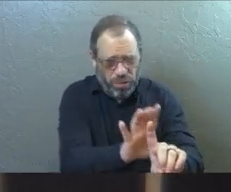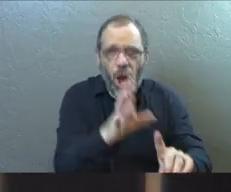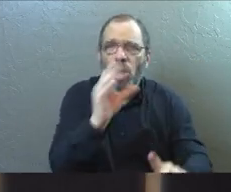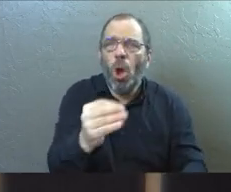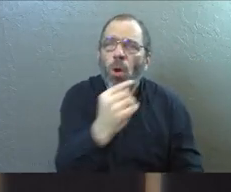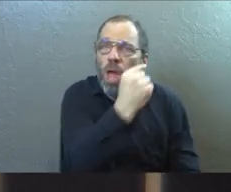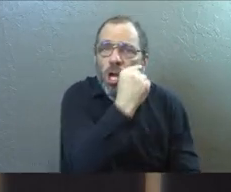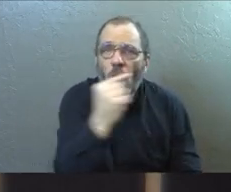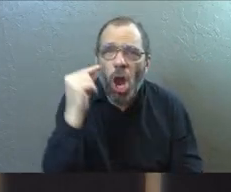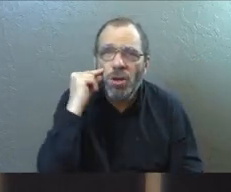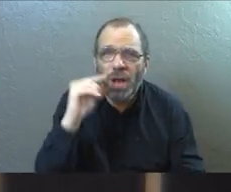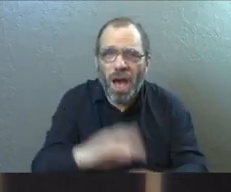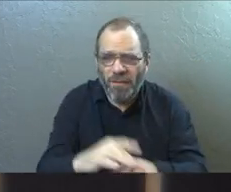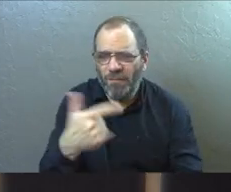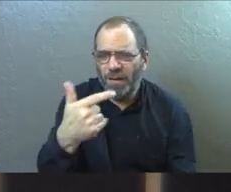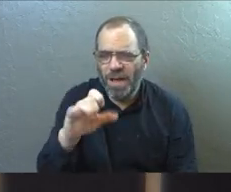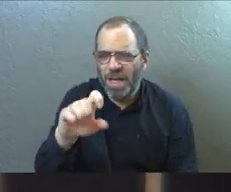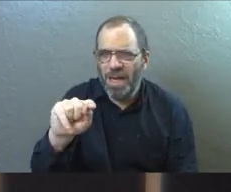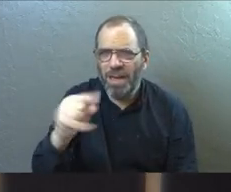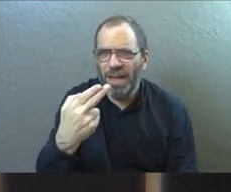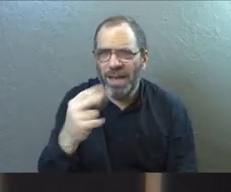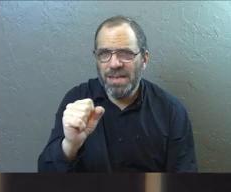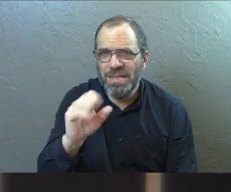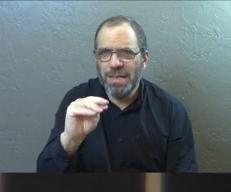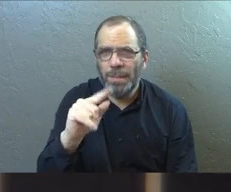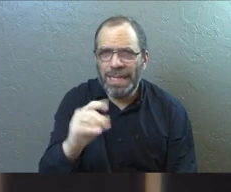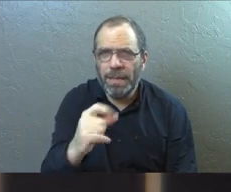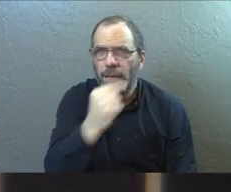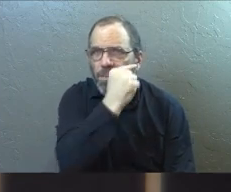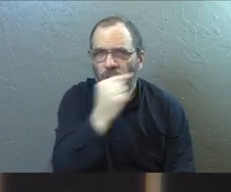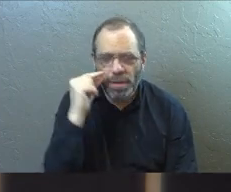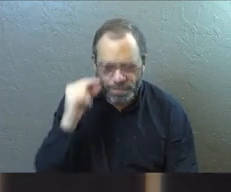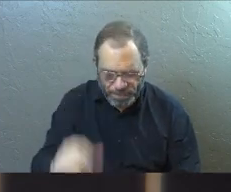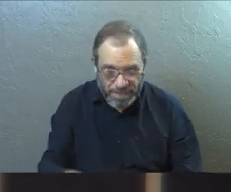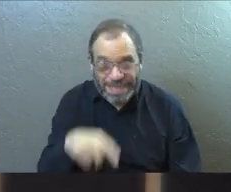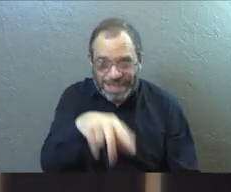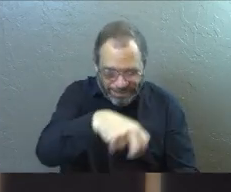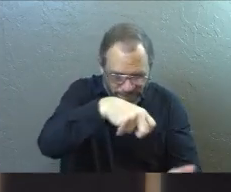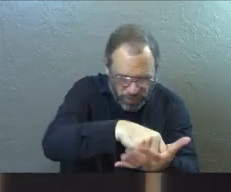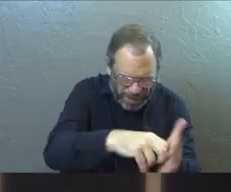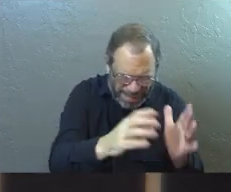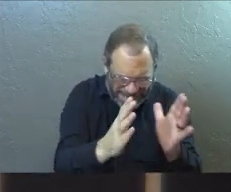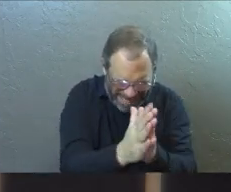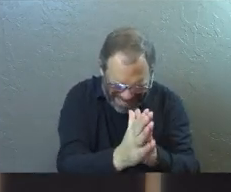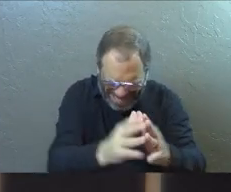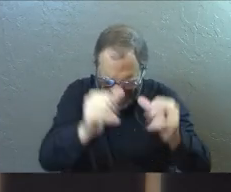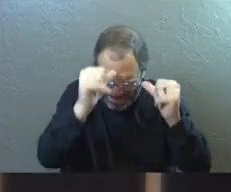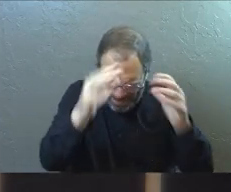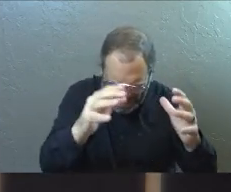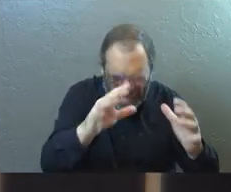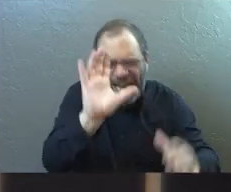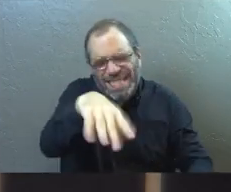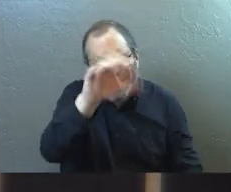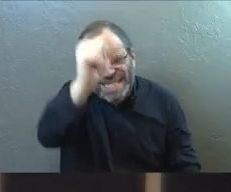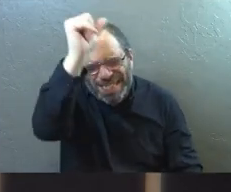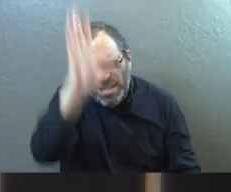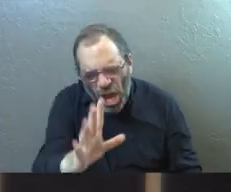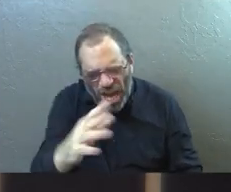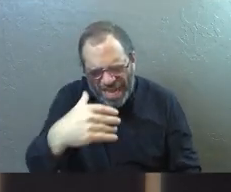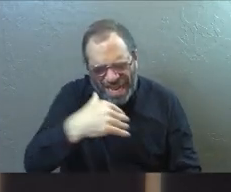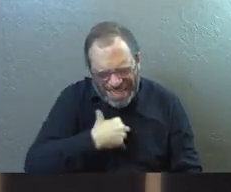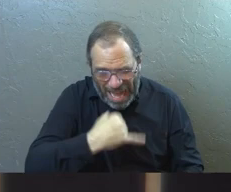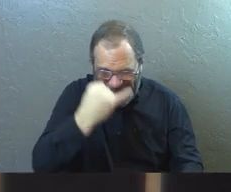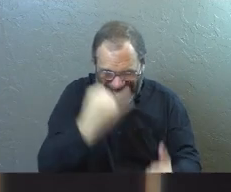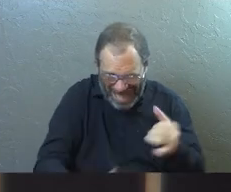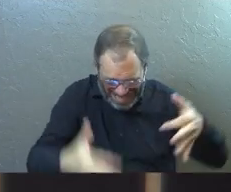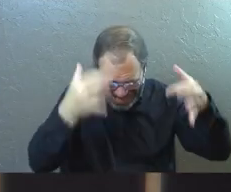the Garden of Gethsemane. And Jesus is going to pray there. And he's going to have that massive prayer time between him and God where he makes